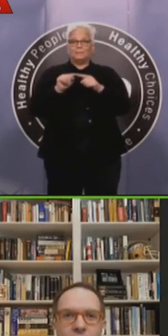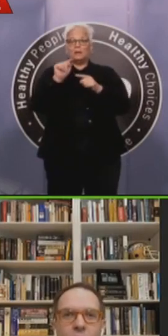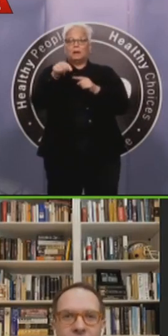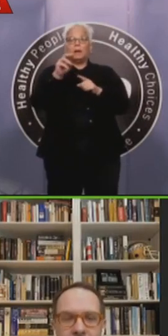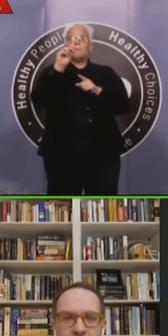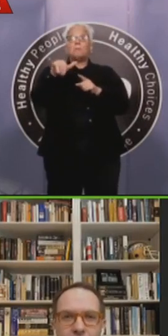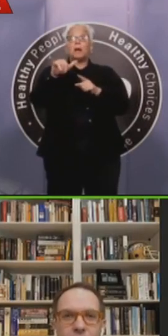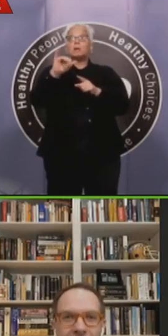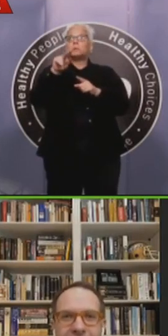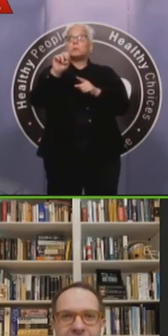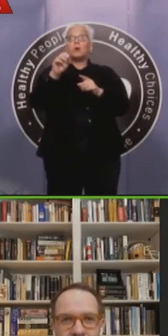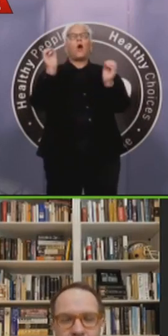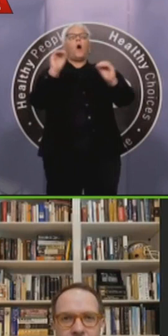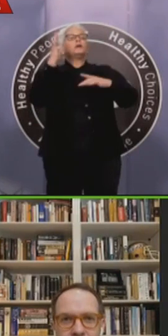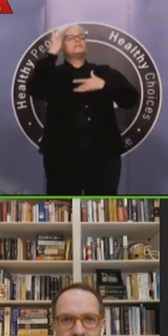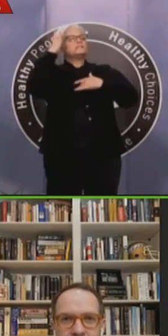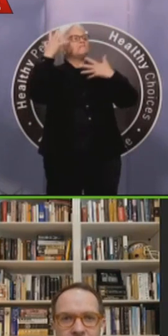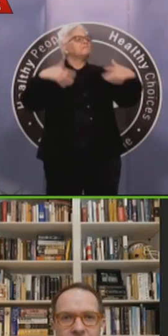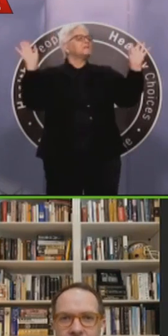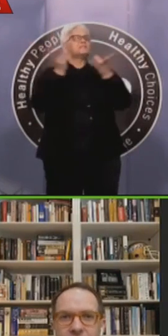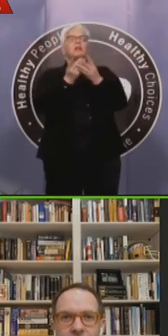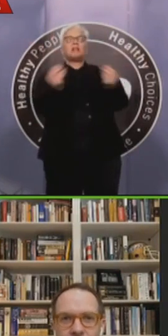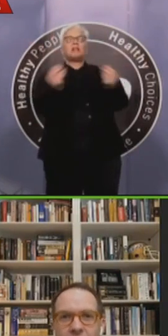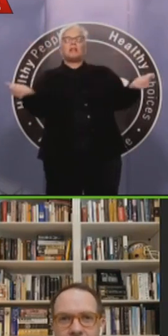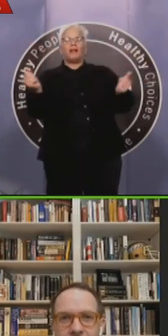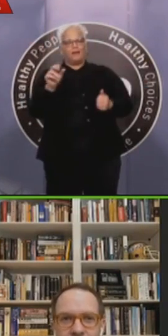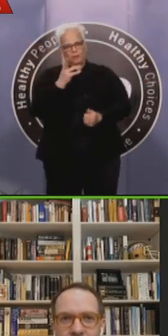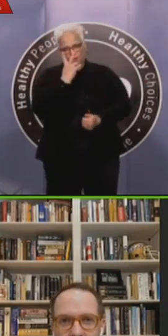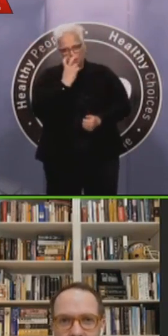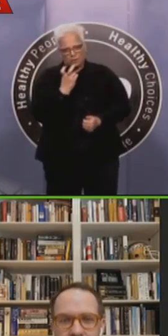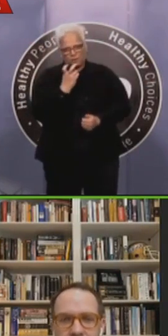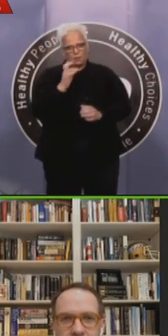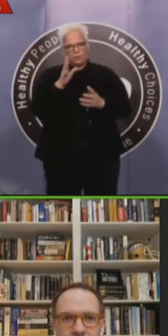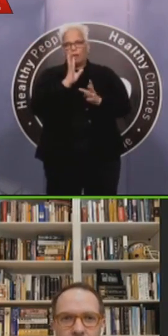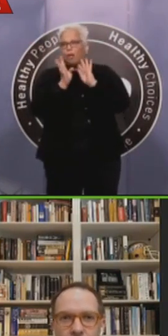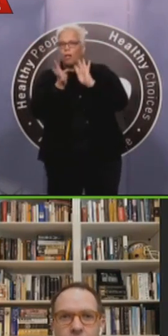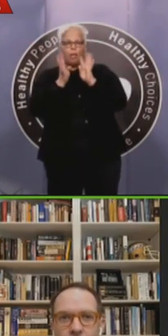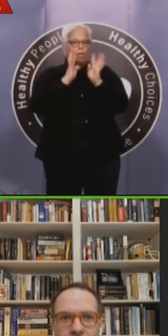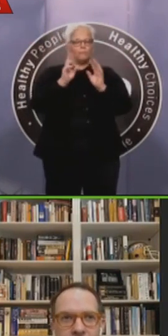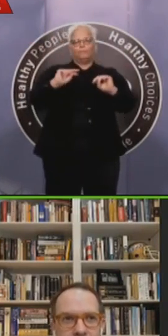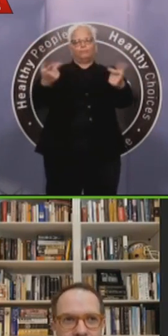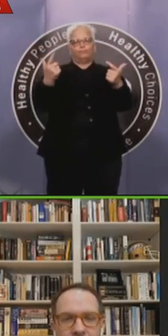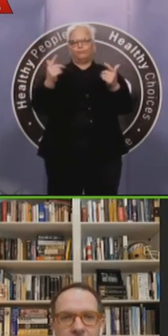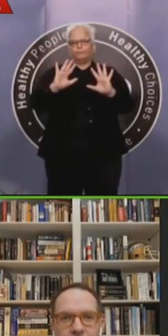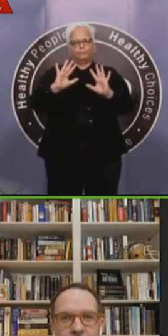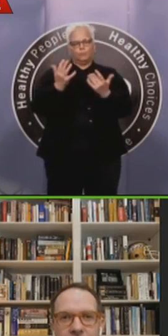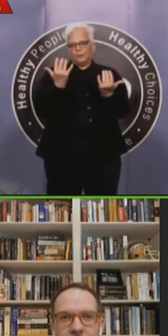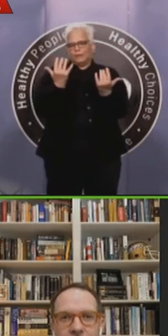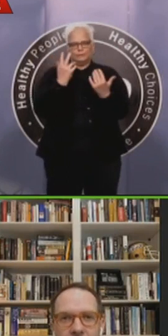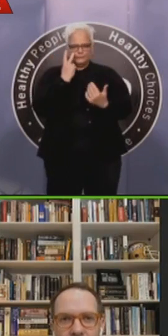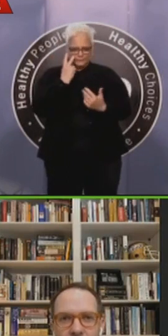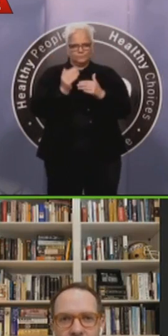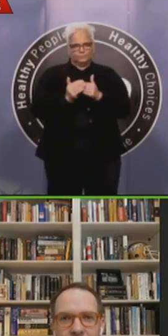manage the flow of people who need hospitalization after contracting this virus. And what we know is, again,